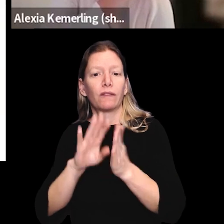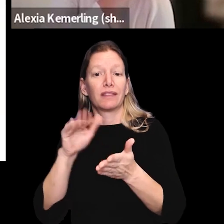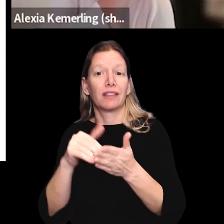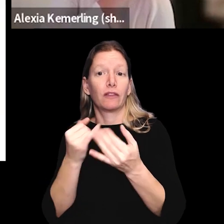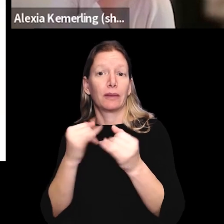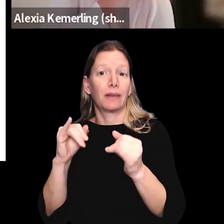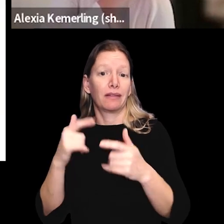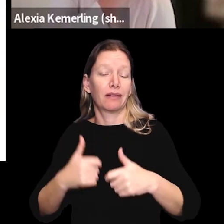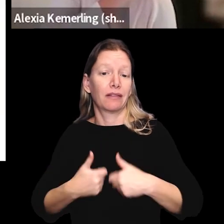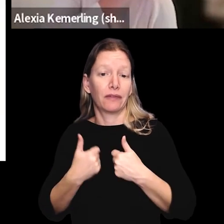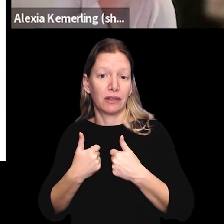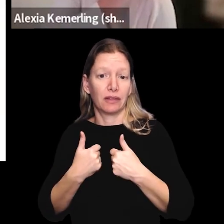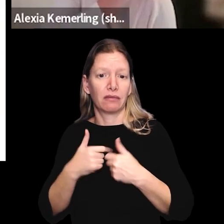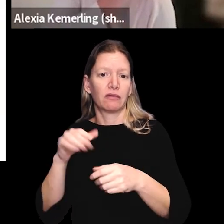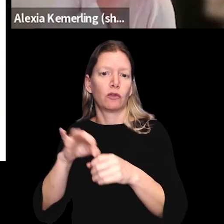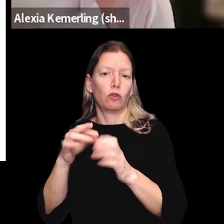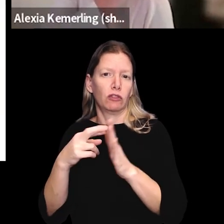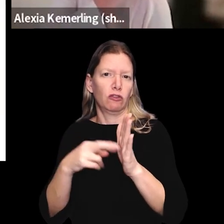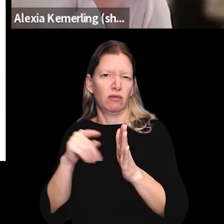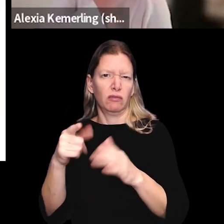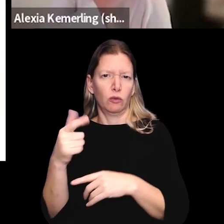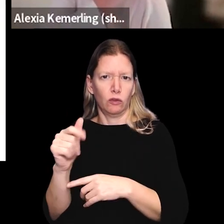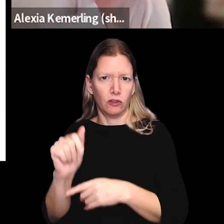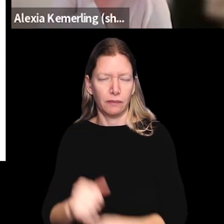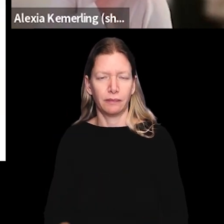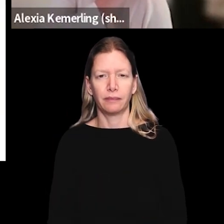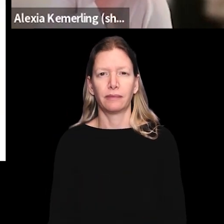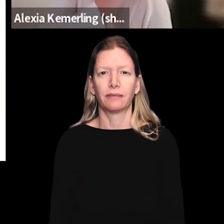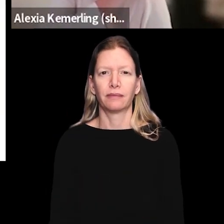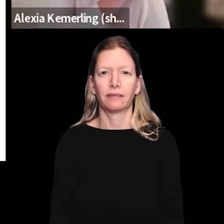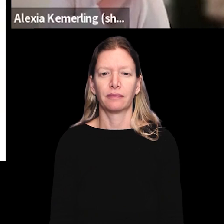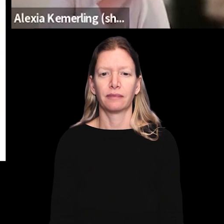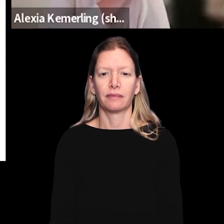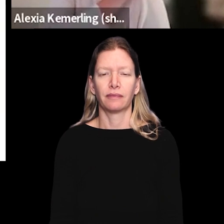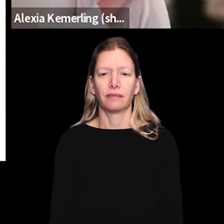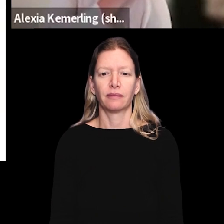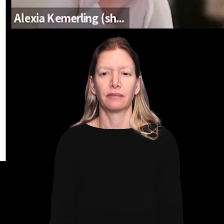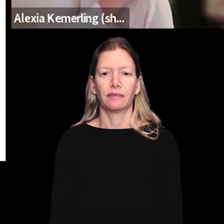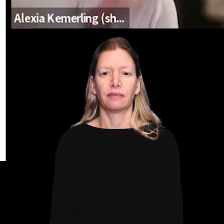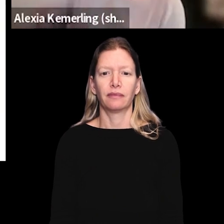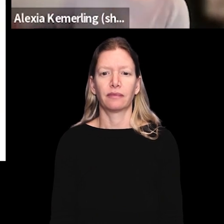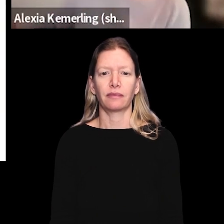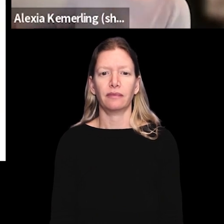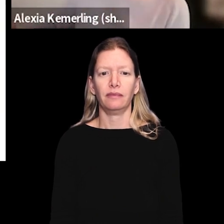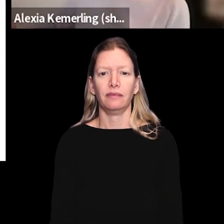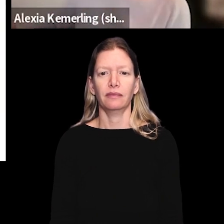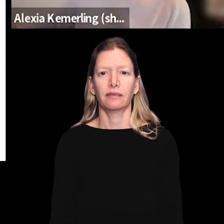a photo of a Center for Independent Living doing voter registration in Georgia.